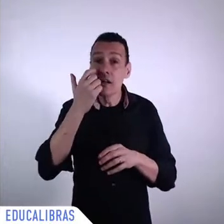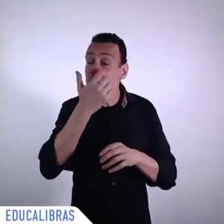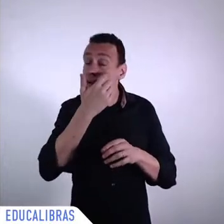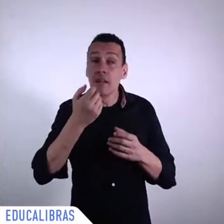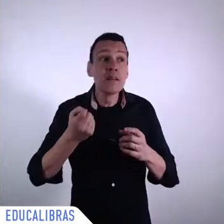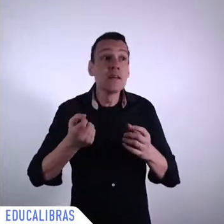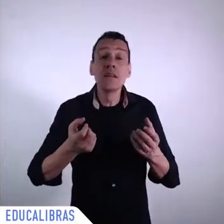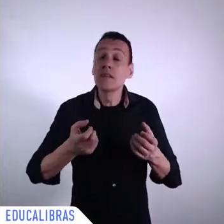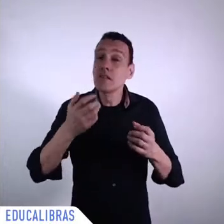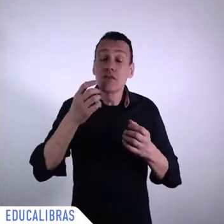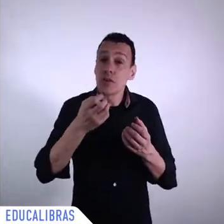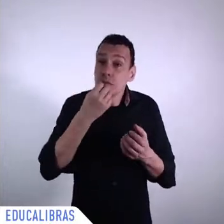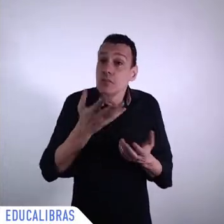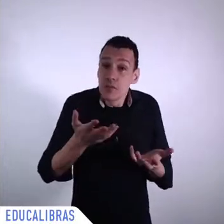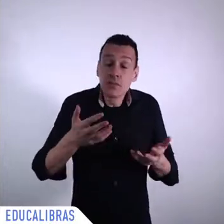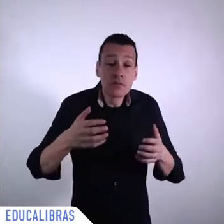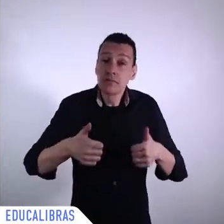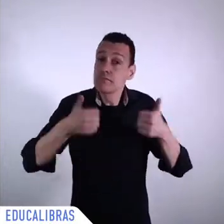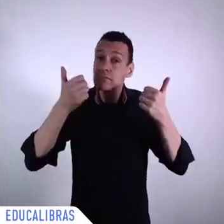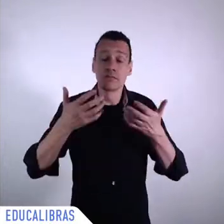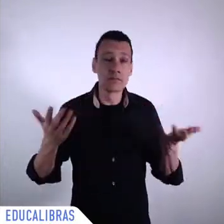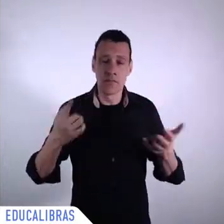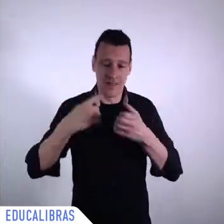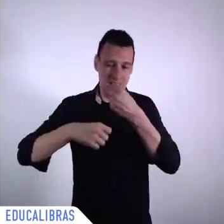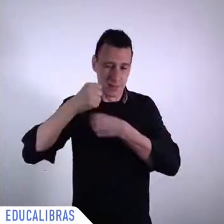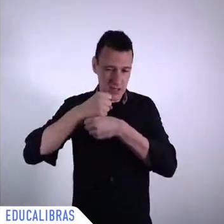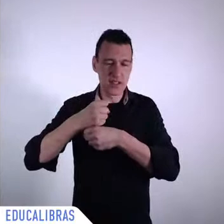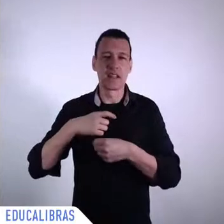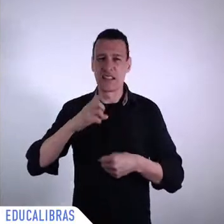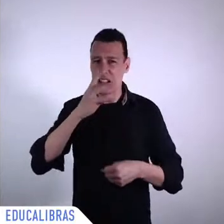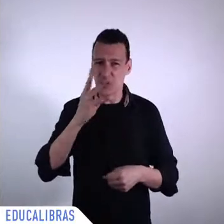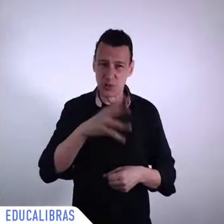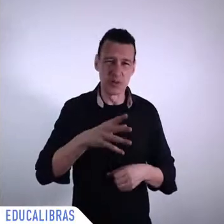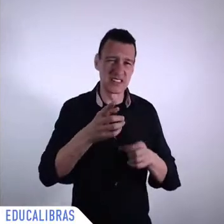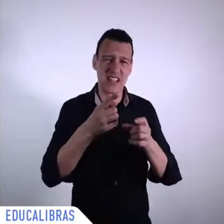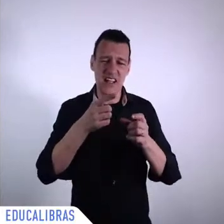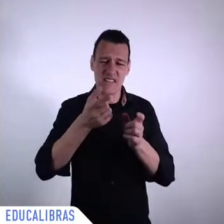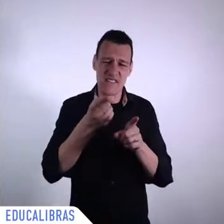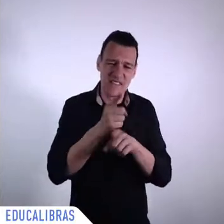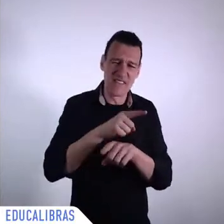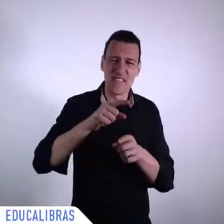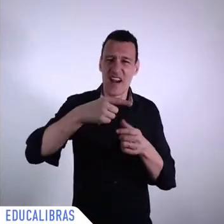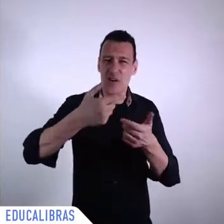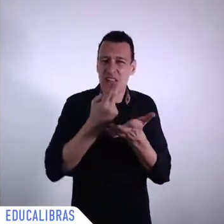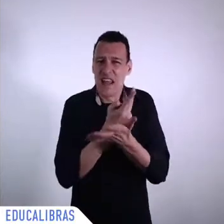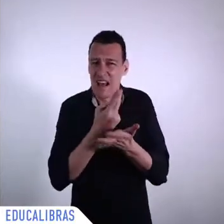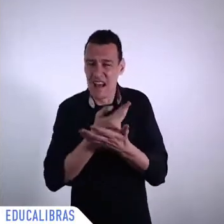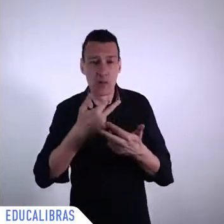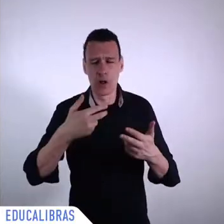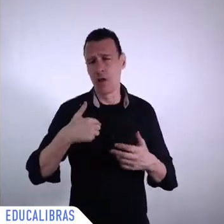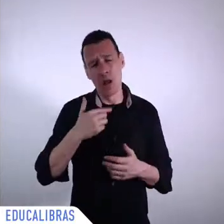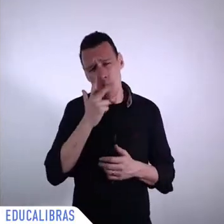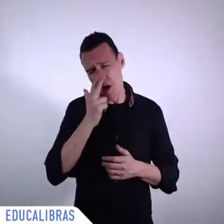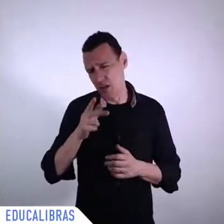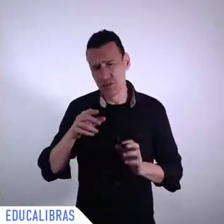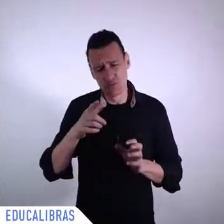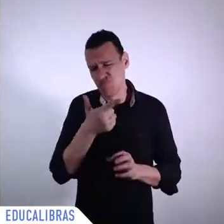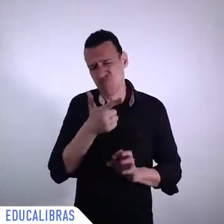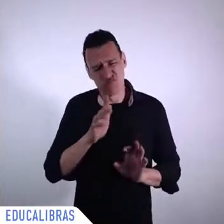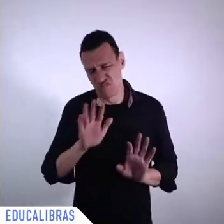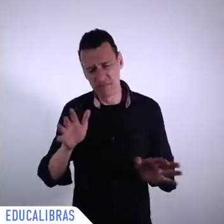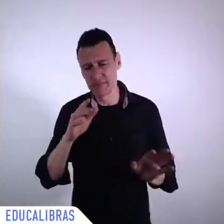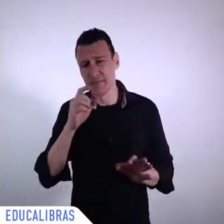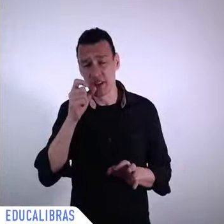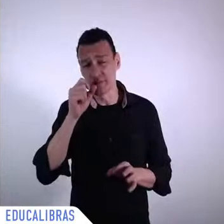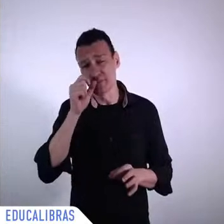which was totally unfounded, in my opinion, by the organization of American states, because the problem that we have now, to some extent, that always happened,